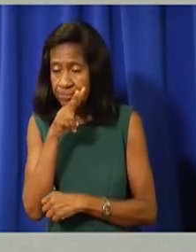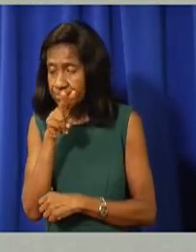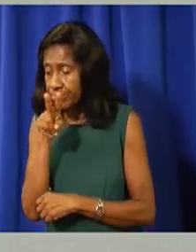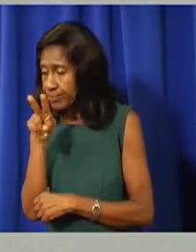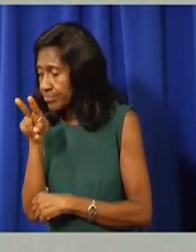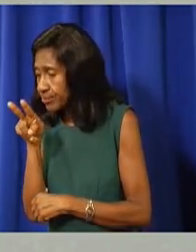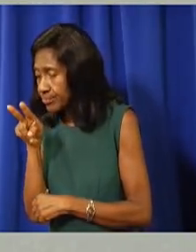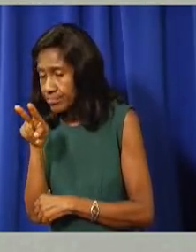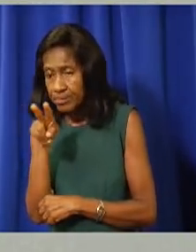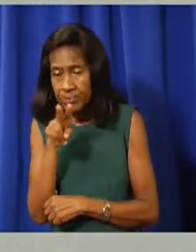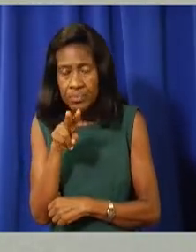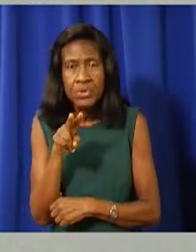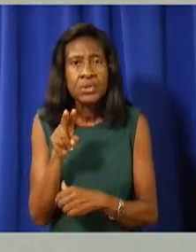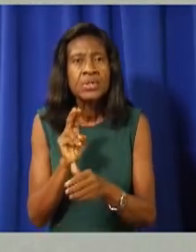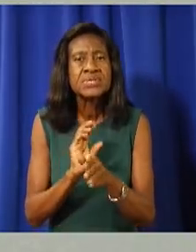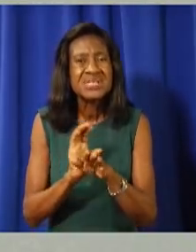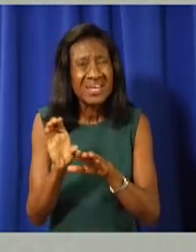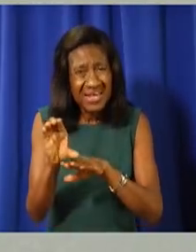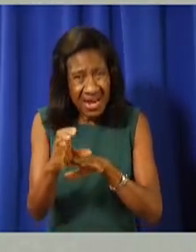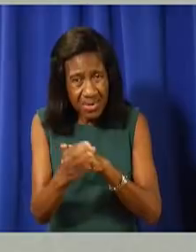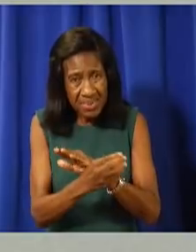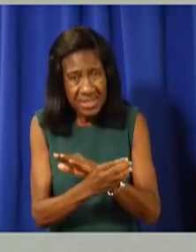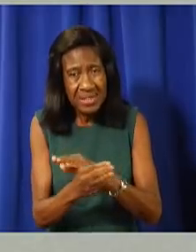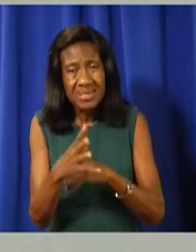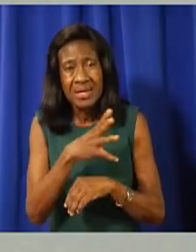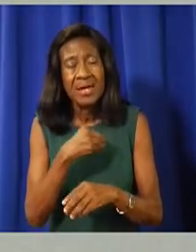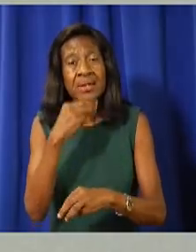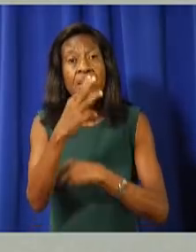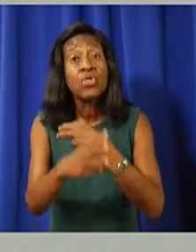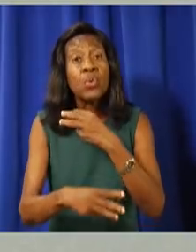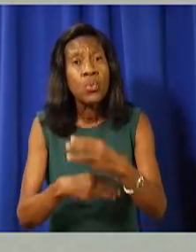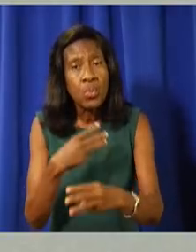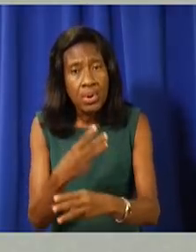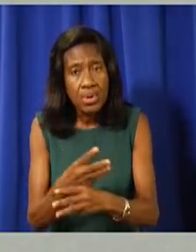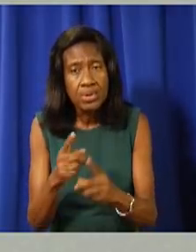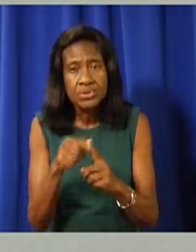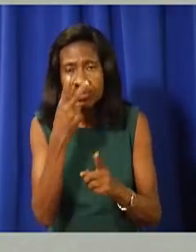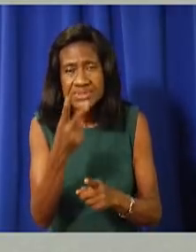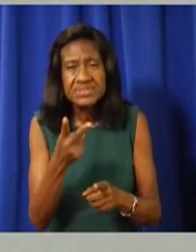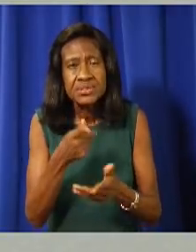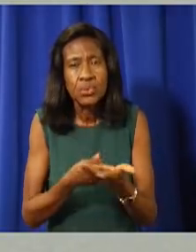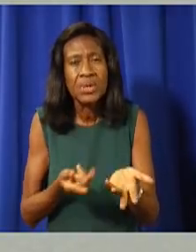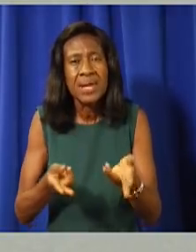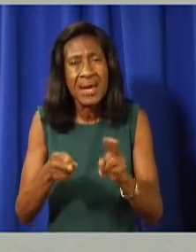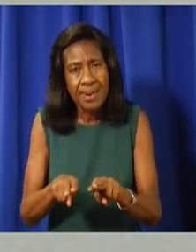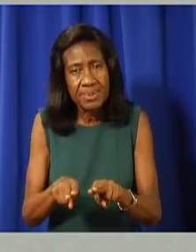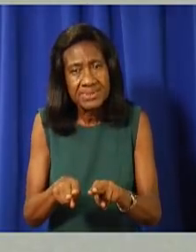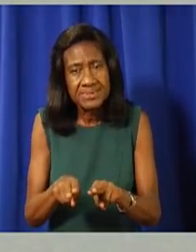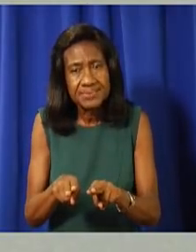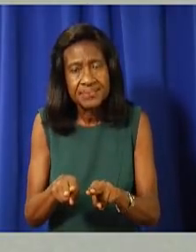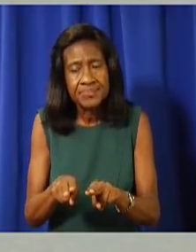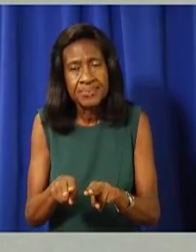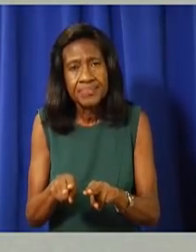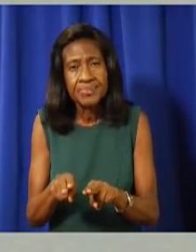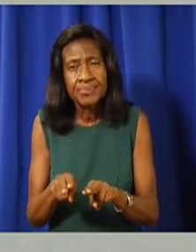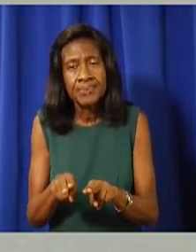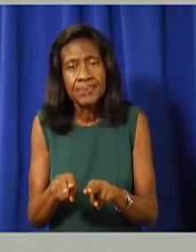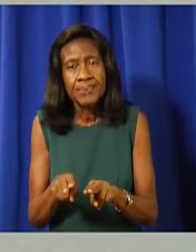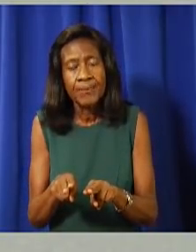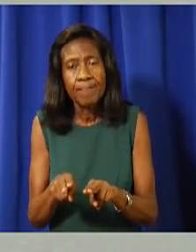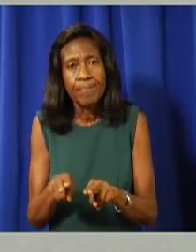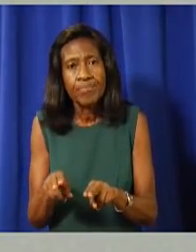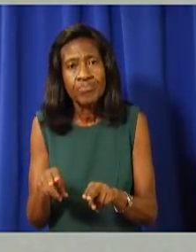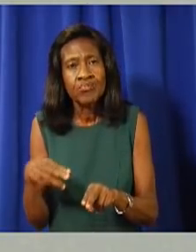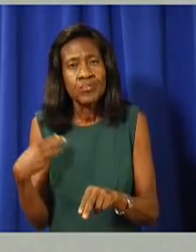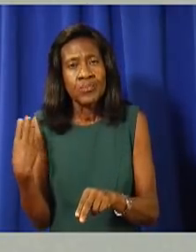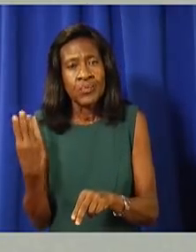the Caribbean and around the world. We have had the privilege of not having to simultaneously fight